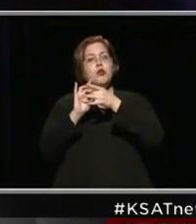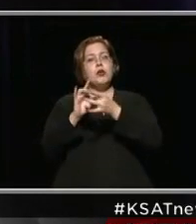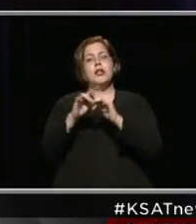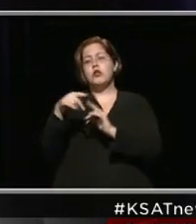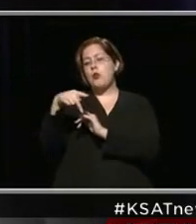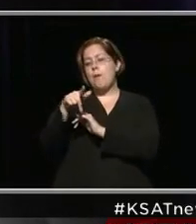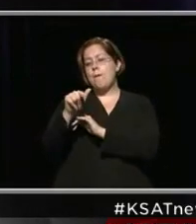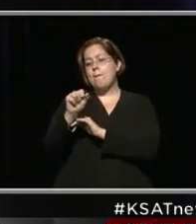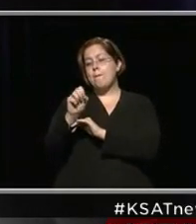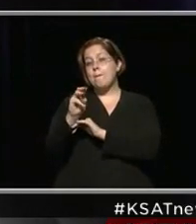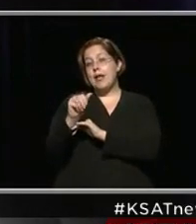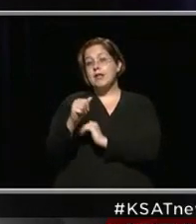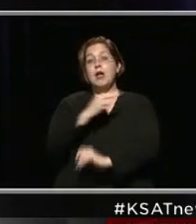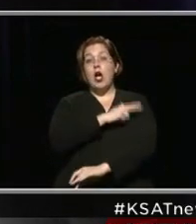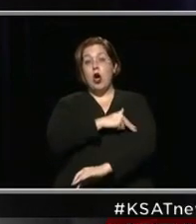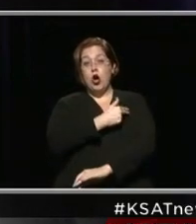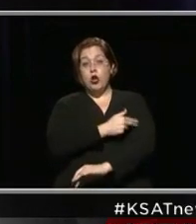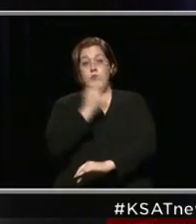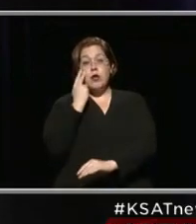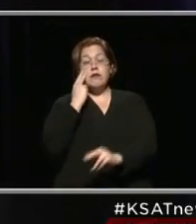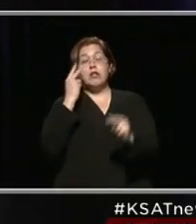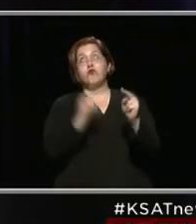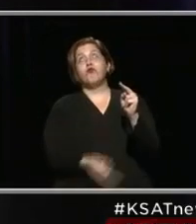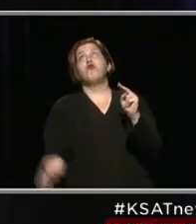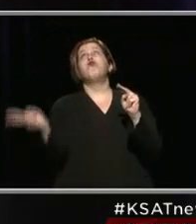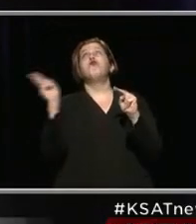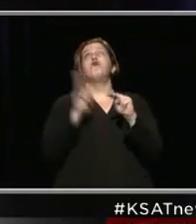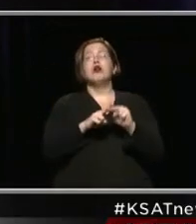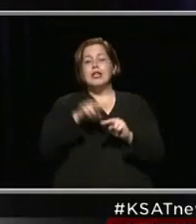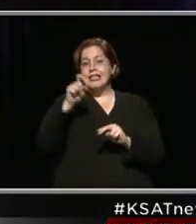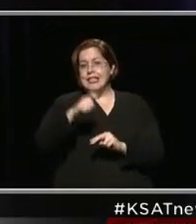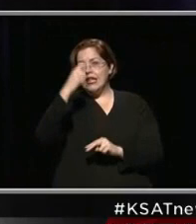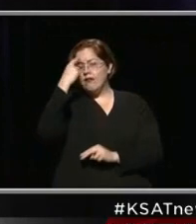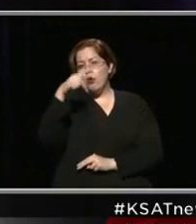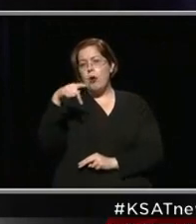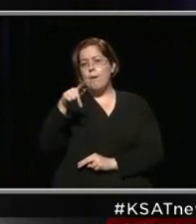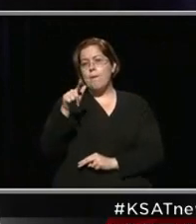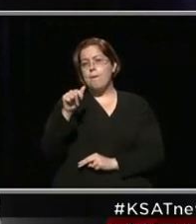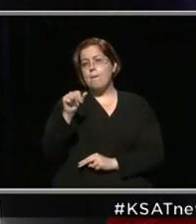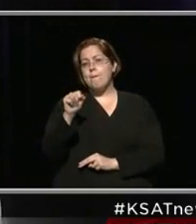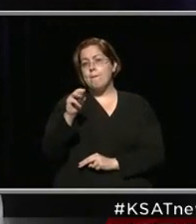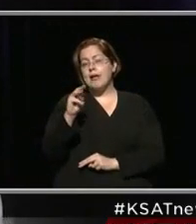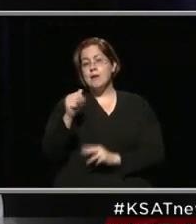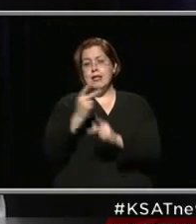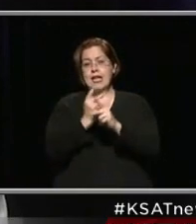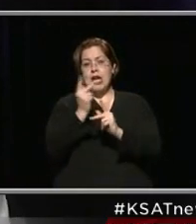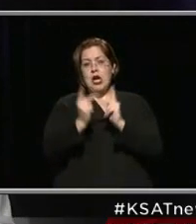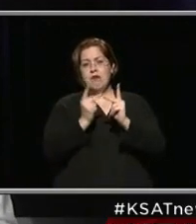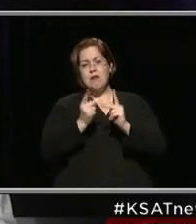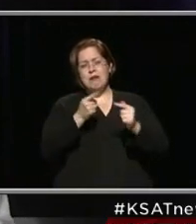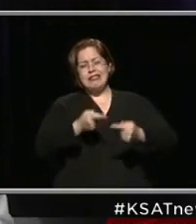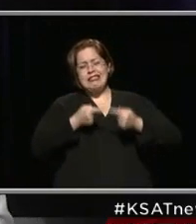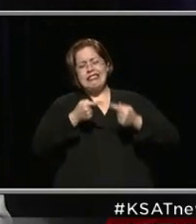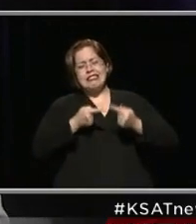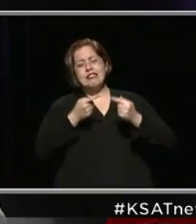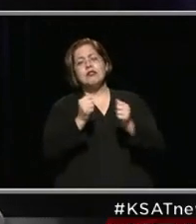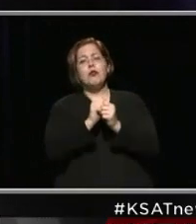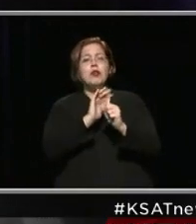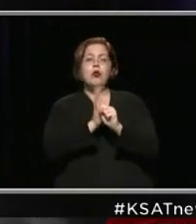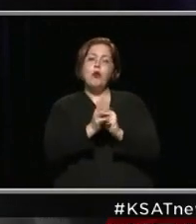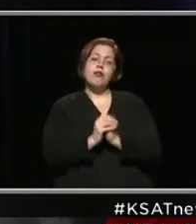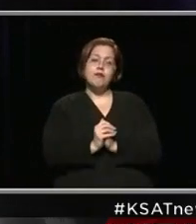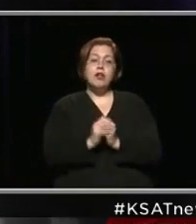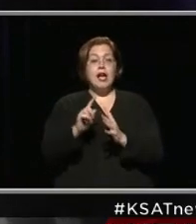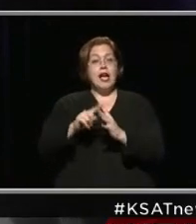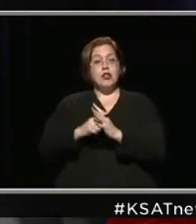Our hospitals have seen a huge increase in the need for convalescent plasma to treat patients fighting COVID-19. At the